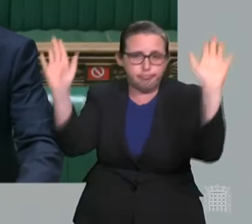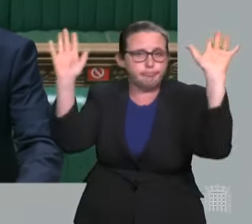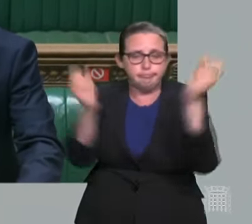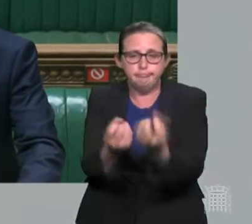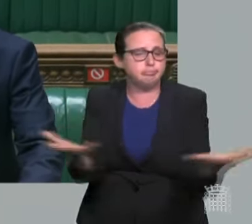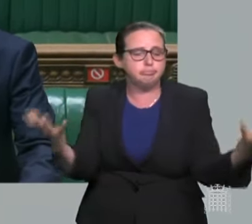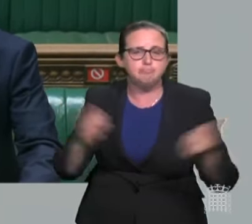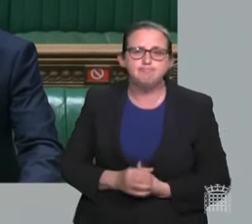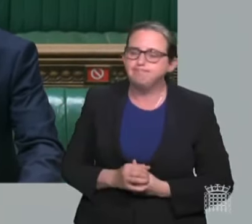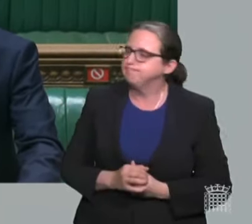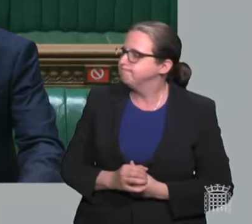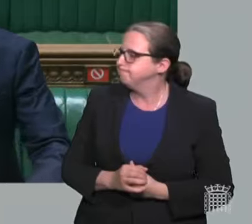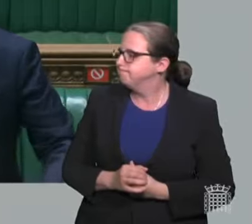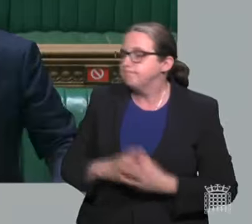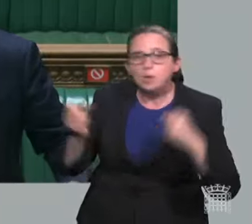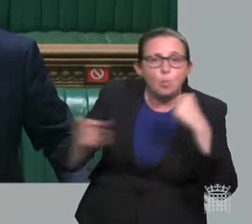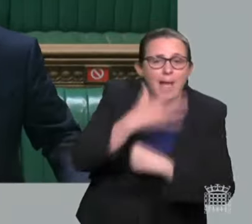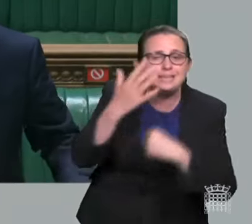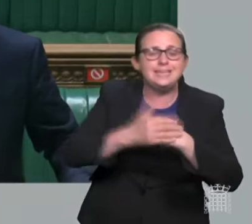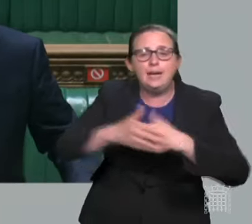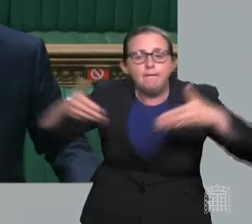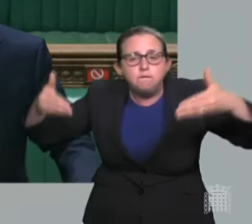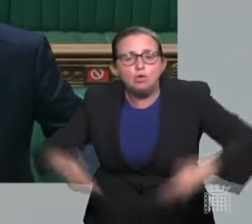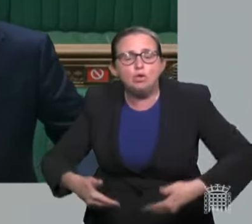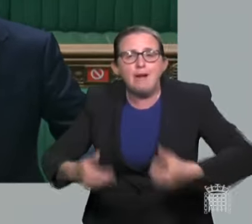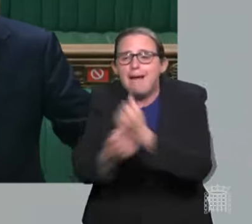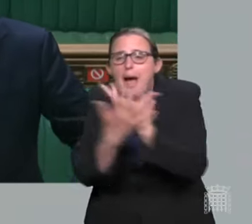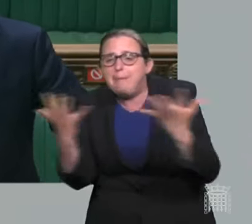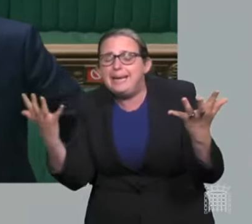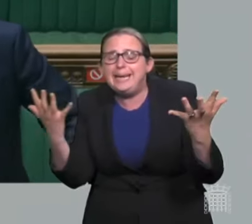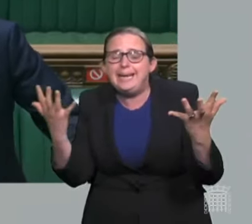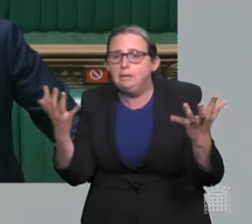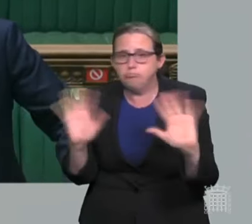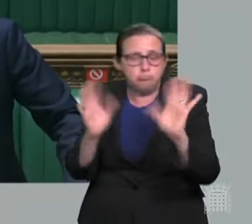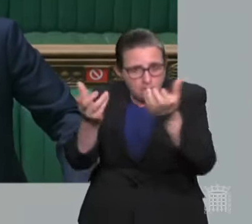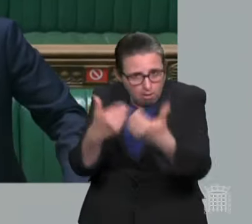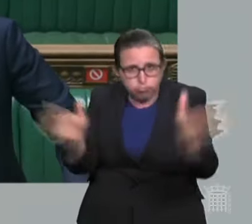like weddings and funerals. And there will be no restrictions on communal worship or singing.